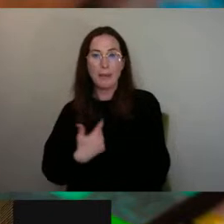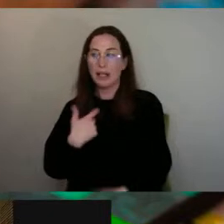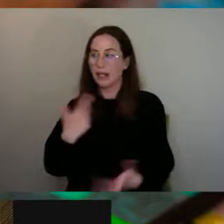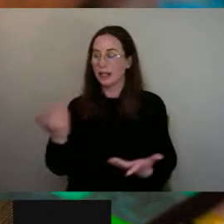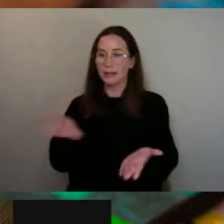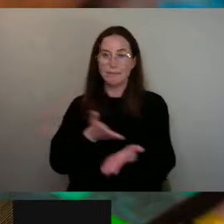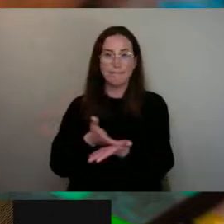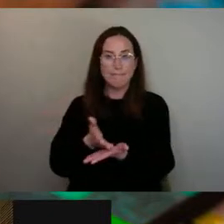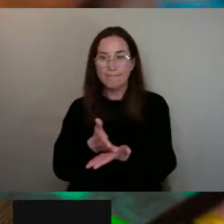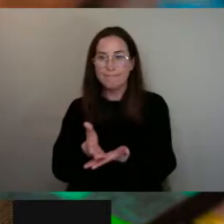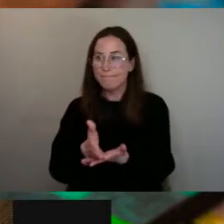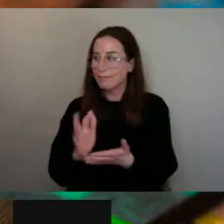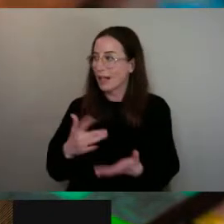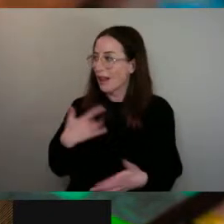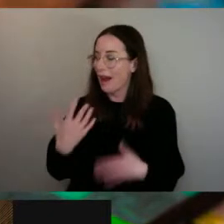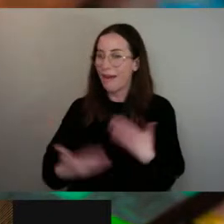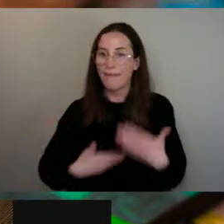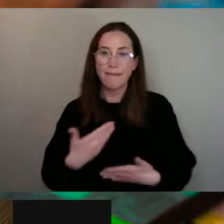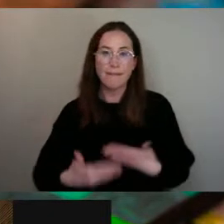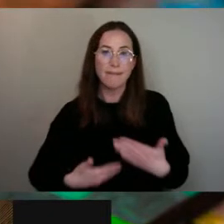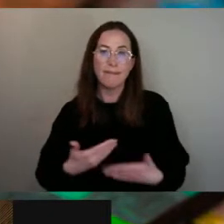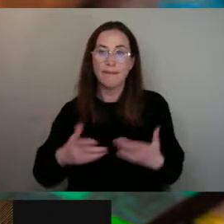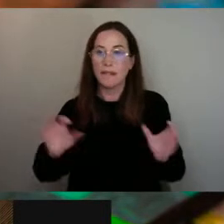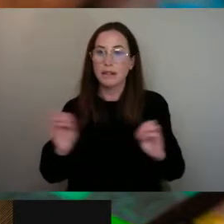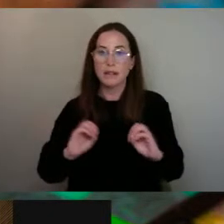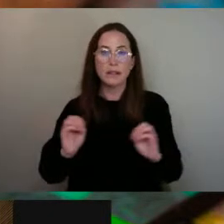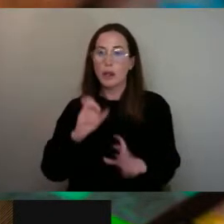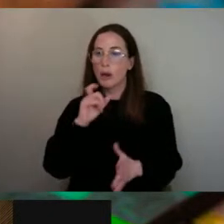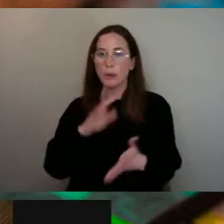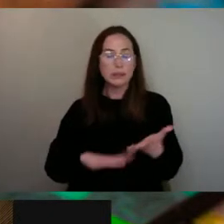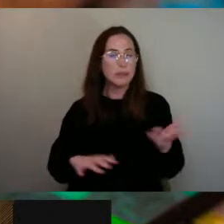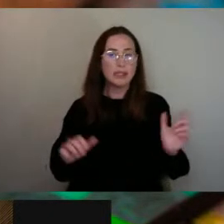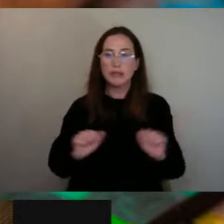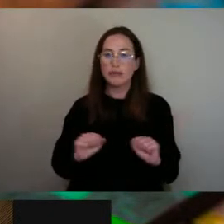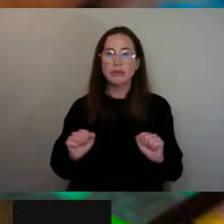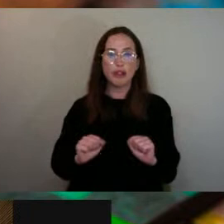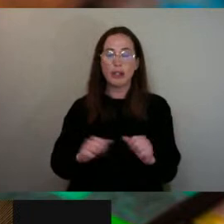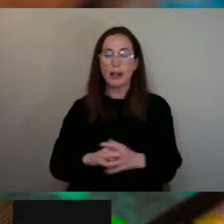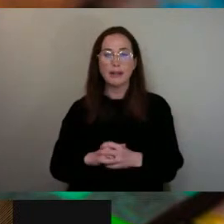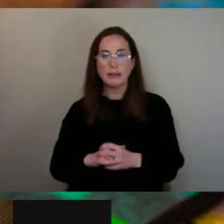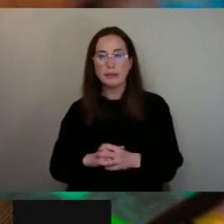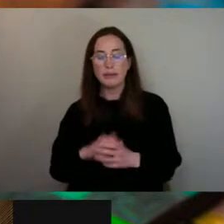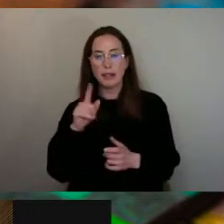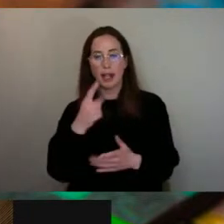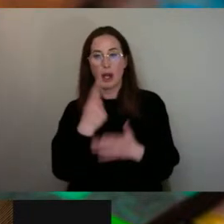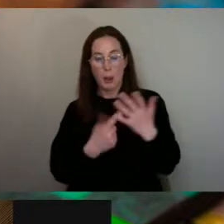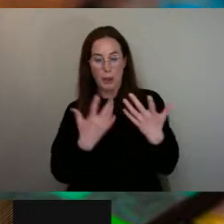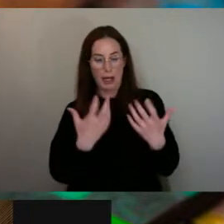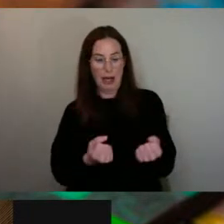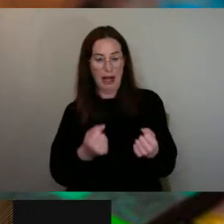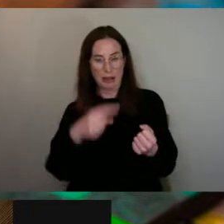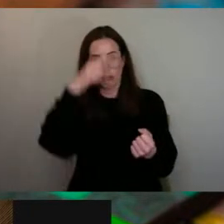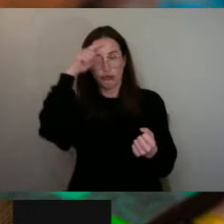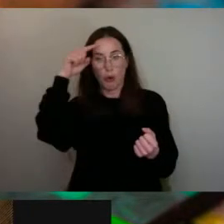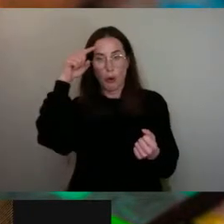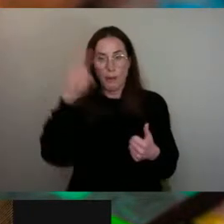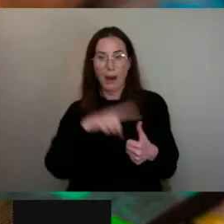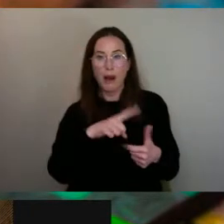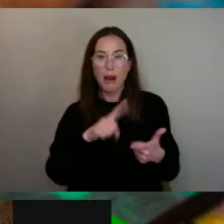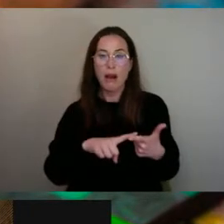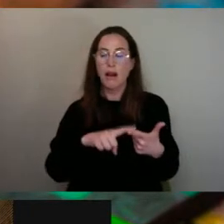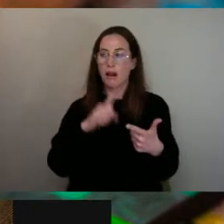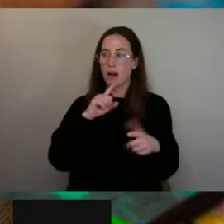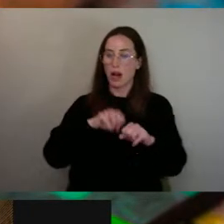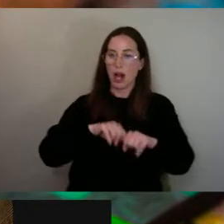going through life where they didn't actually have any life experience yet. They just kind of had experienced trauma or loss